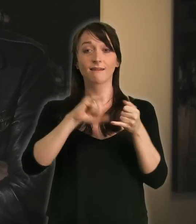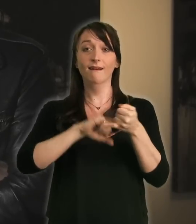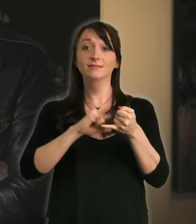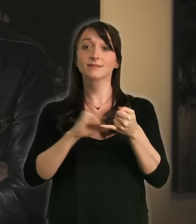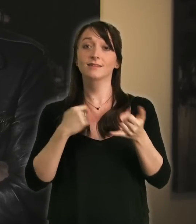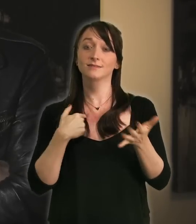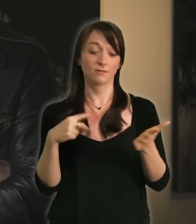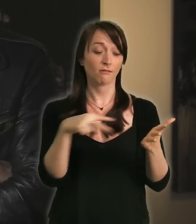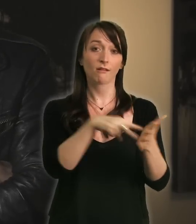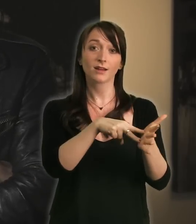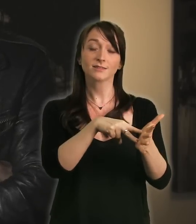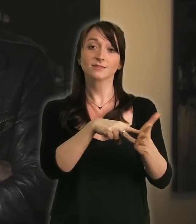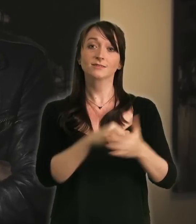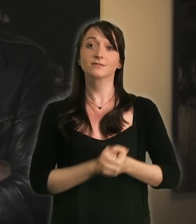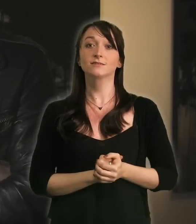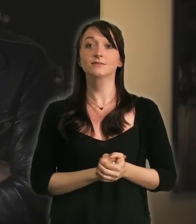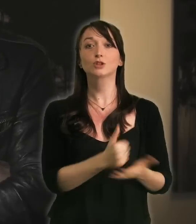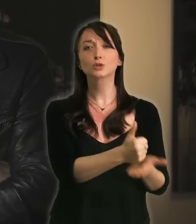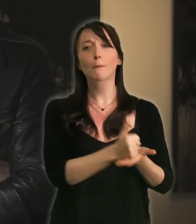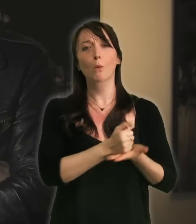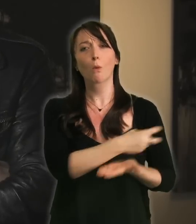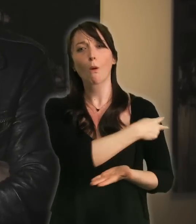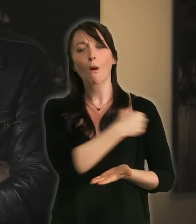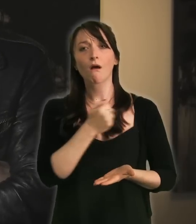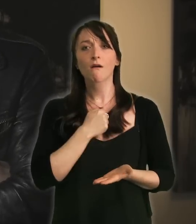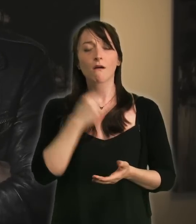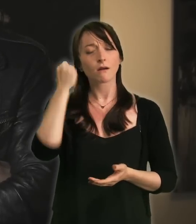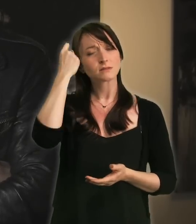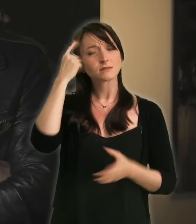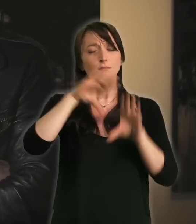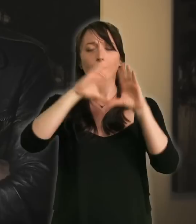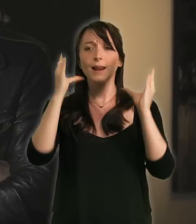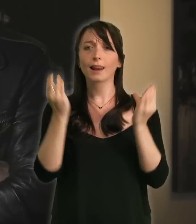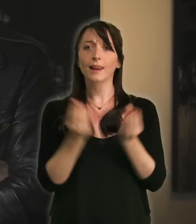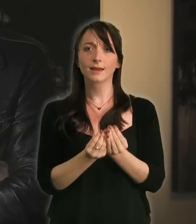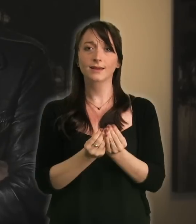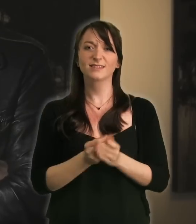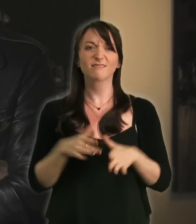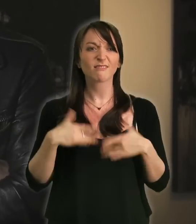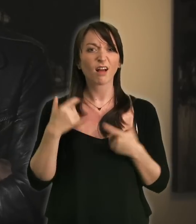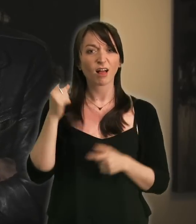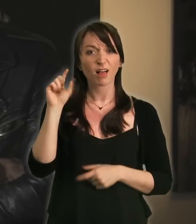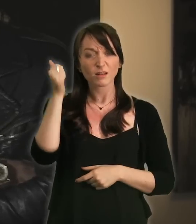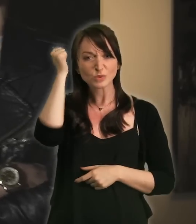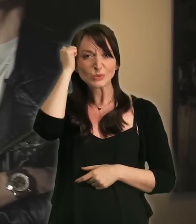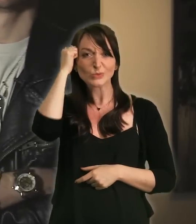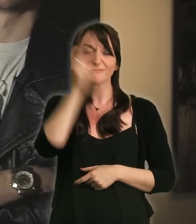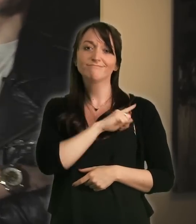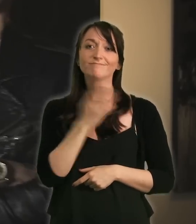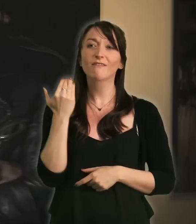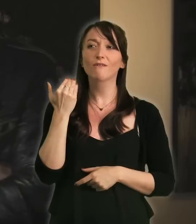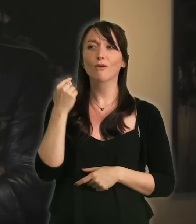DDSS and my support officers completely understood it and I felt a bit stupid